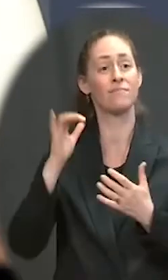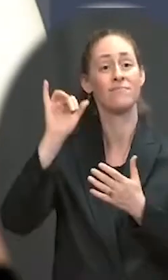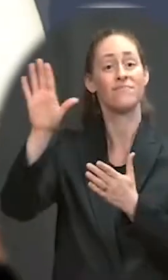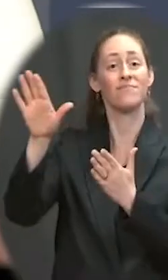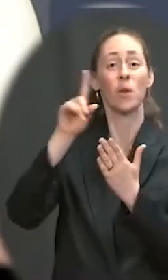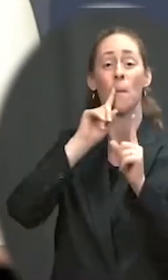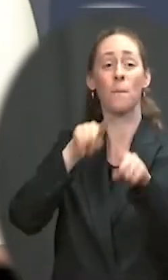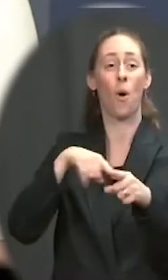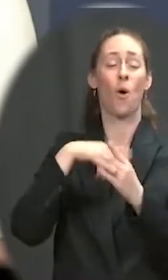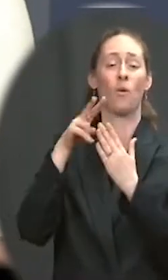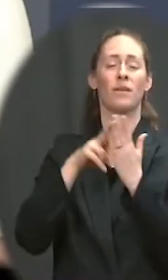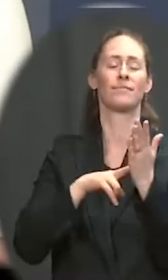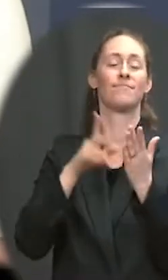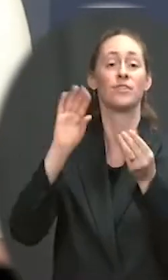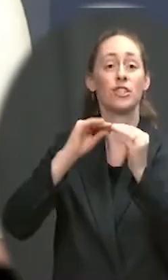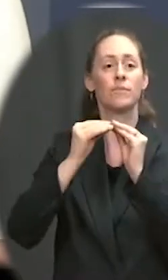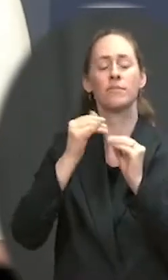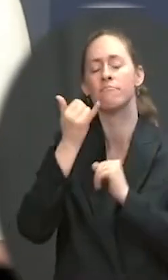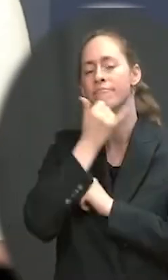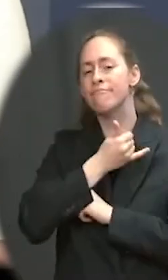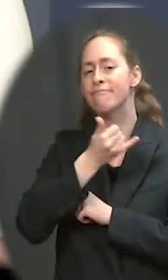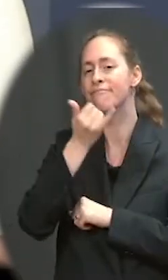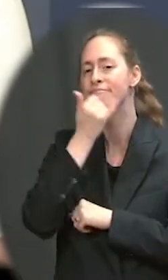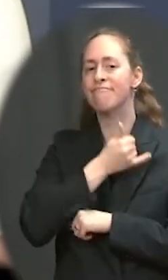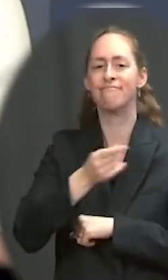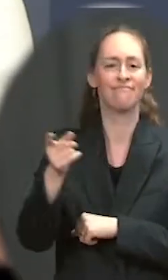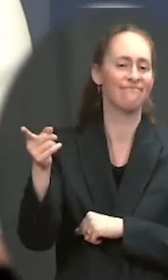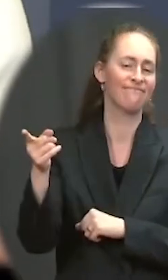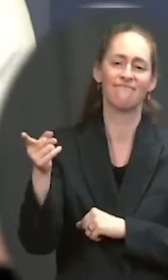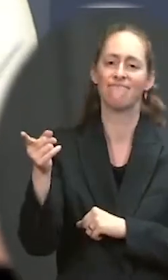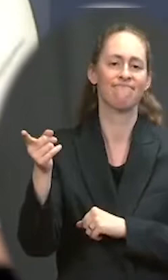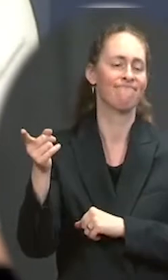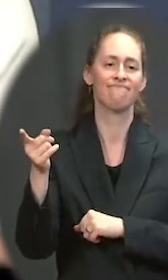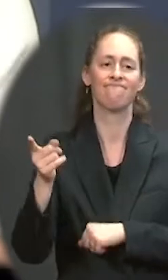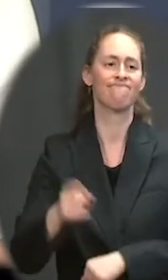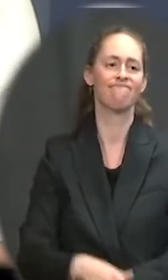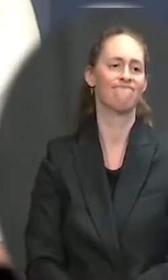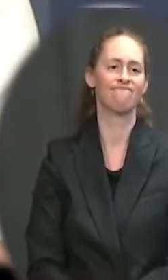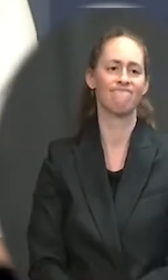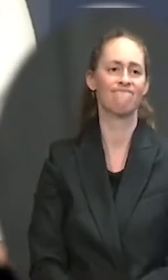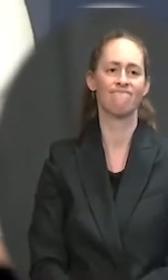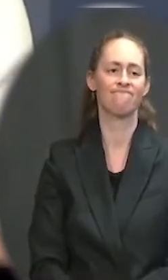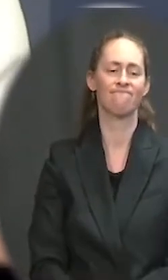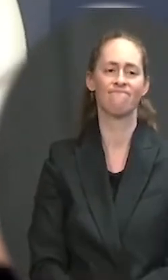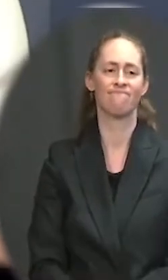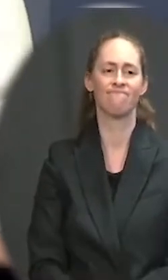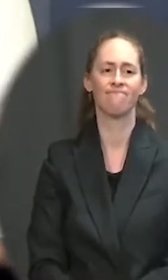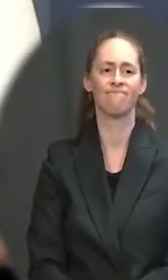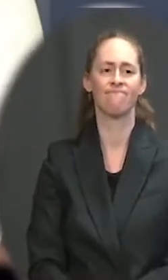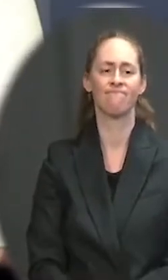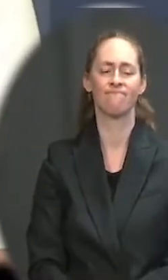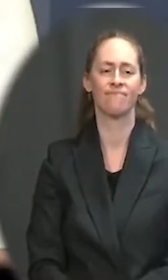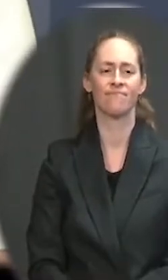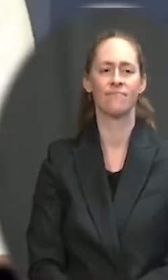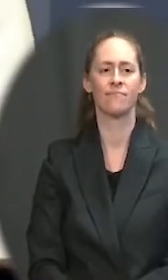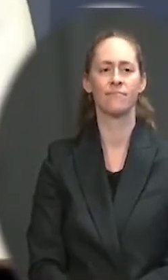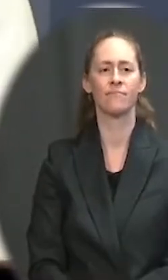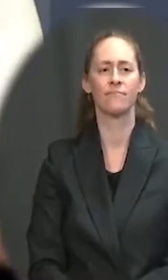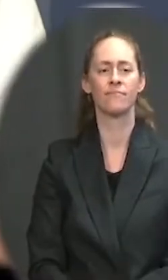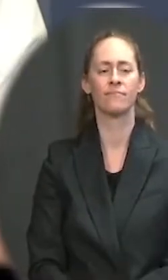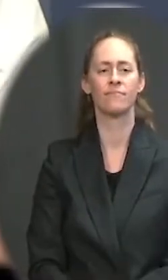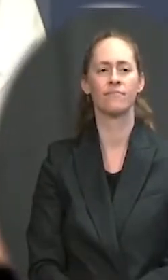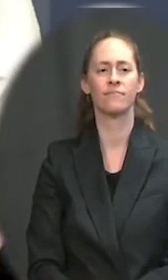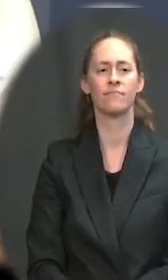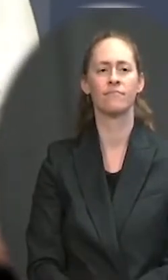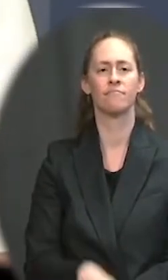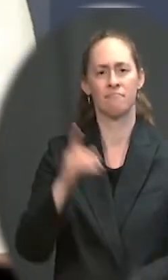even though our estimates come from career officials at OMB. Moody's, for example, arrived at deficits even lower than the administration when —